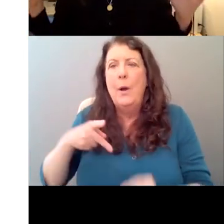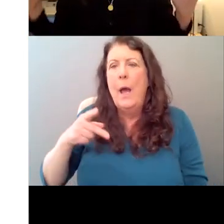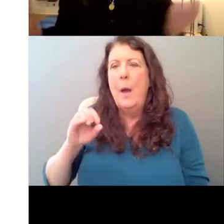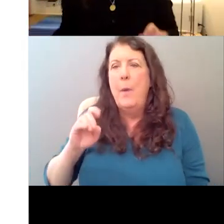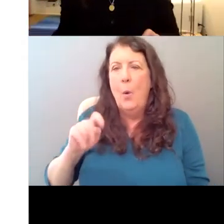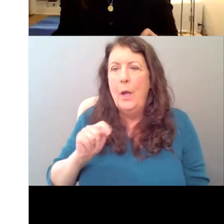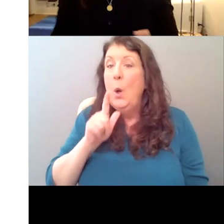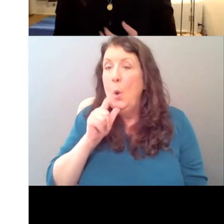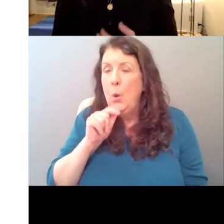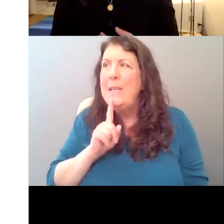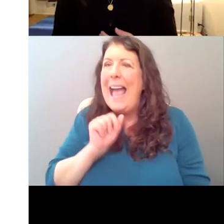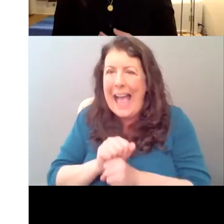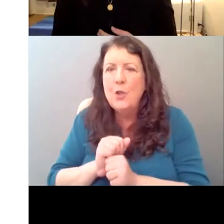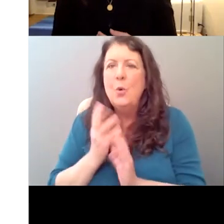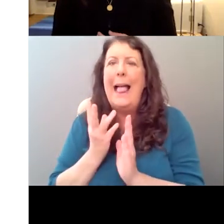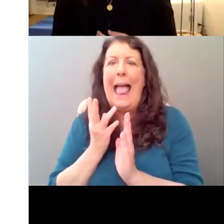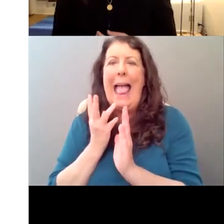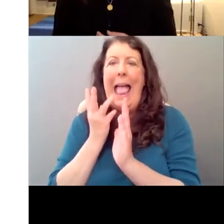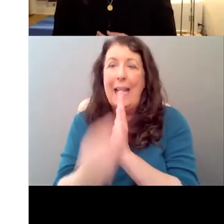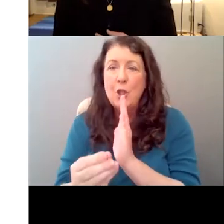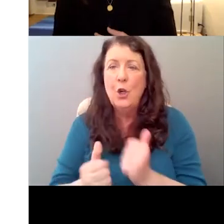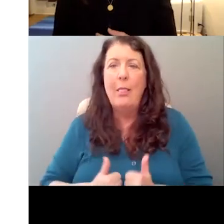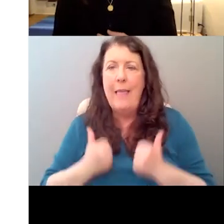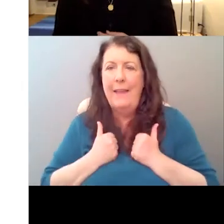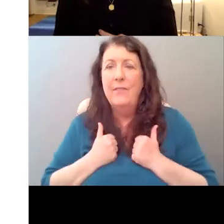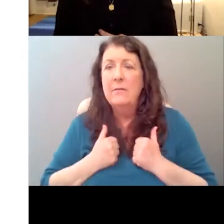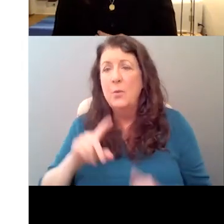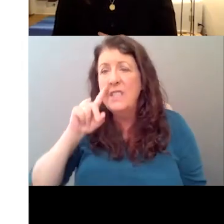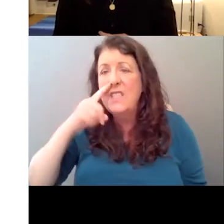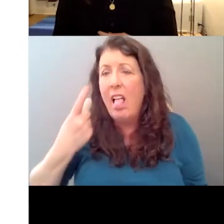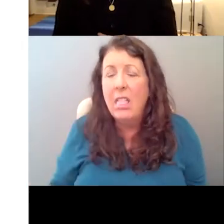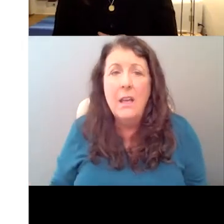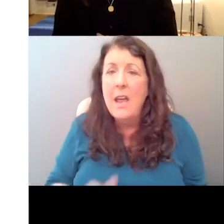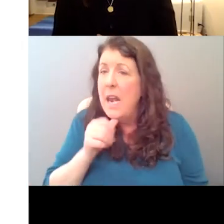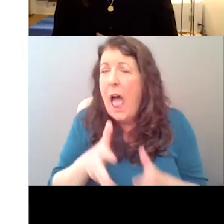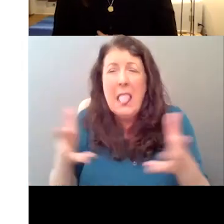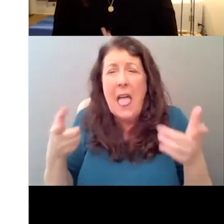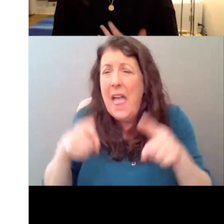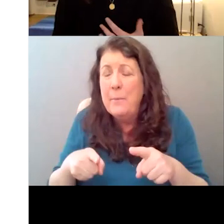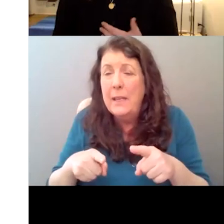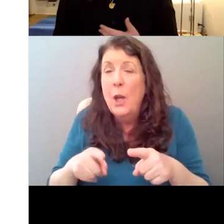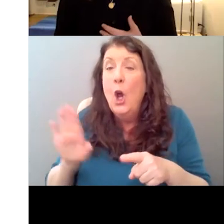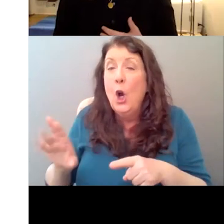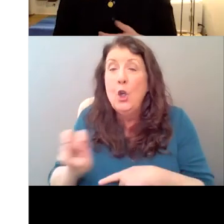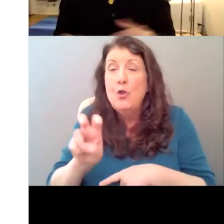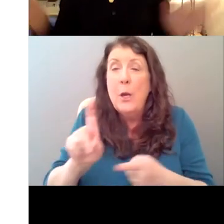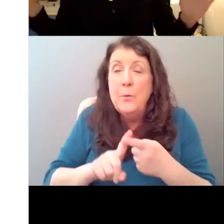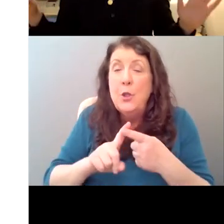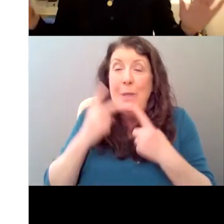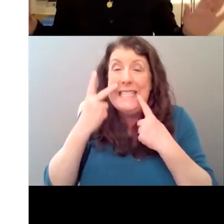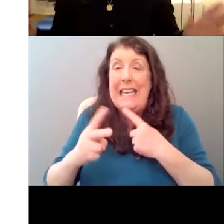dull. Not a lot really happened to her. mean, her trip to see Jenny Lynn sing, that's actually a